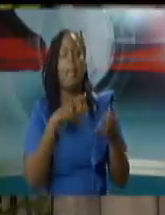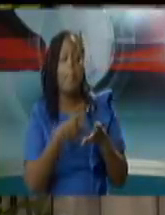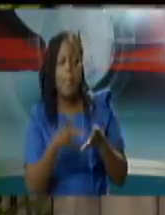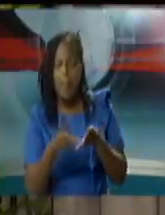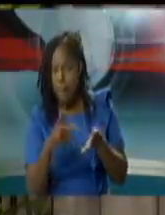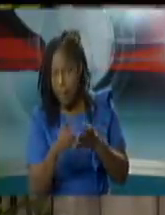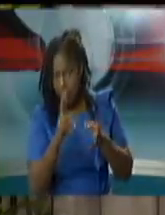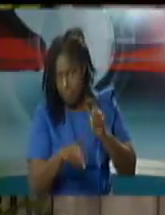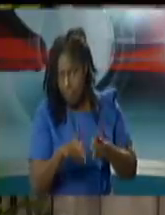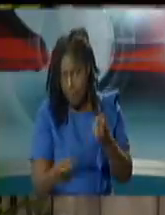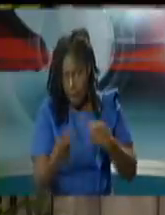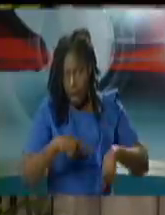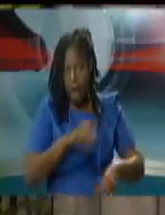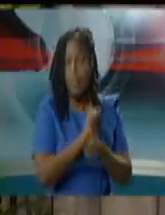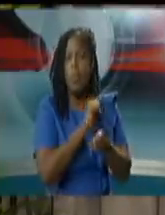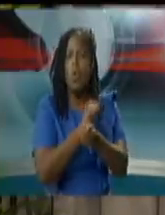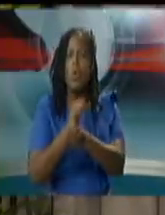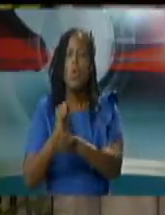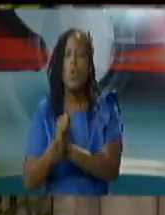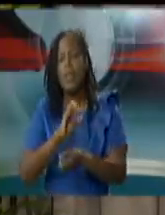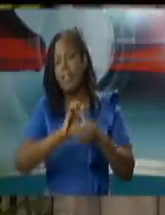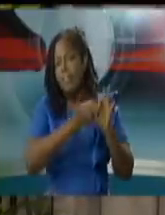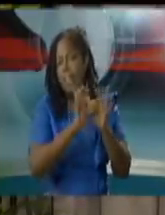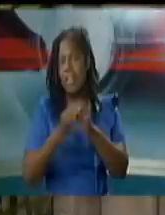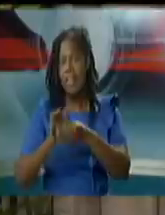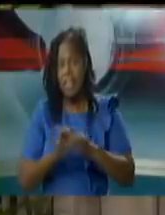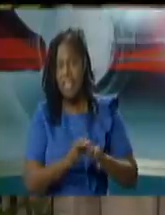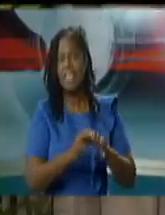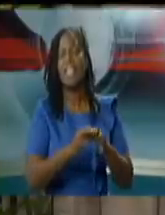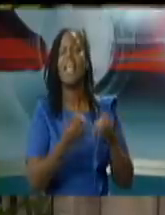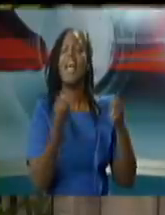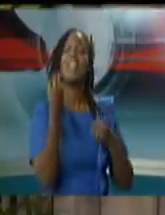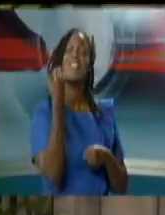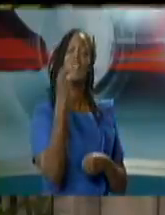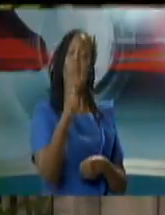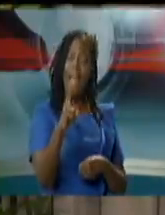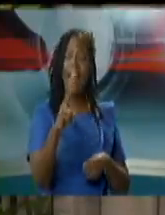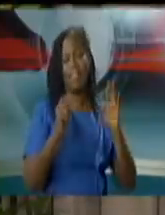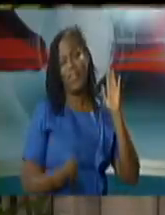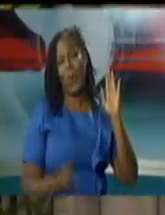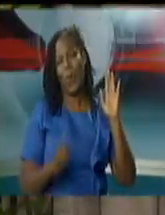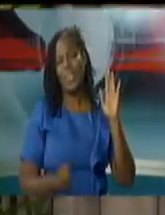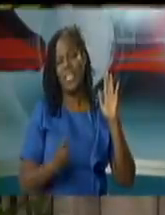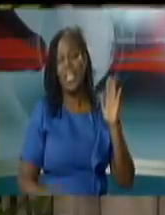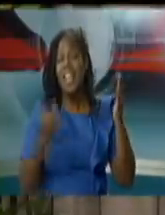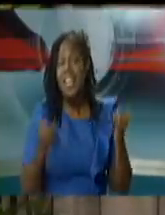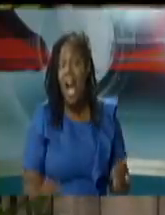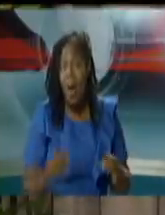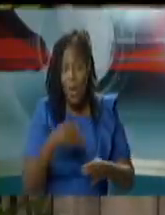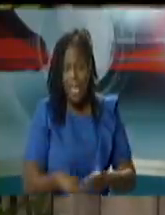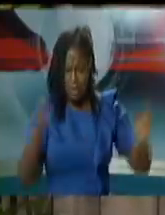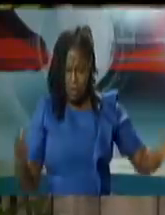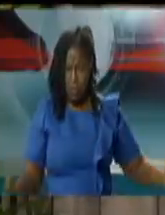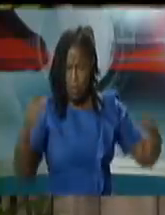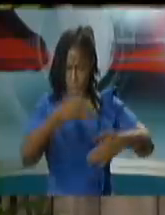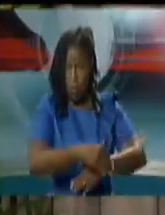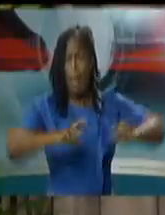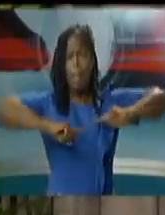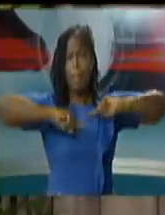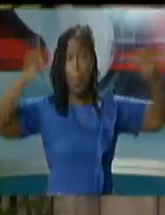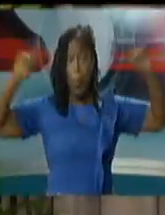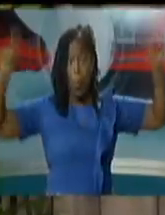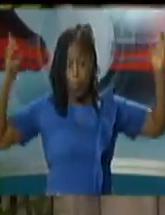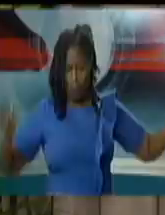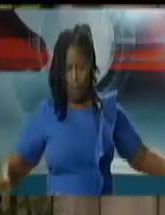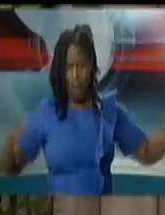do it and we're busy afoot at creating these 12 courts across the system as i've identified so whatever it